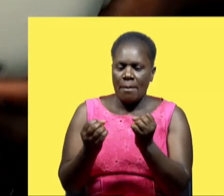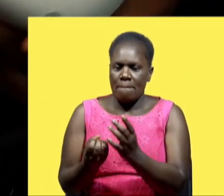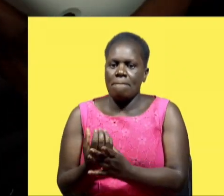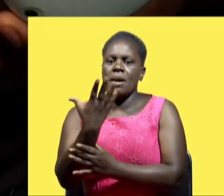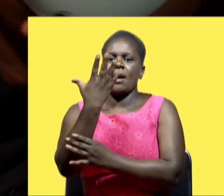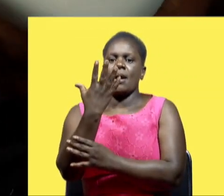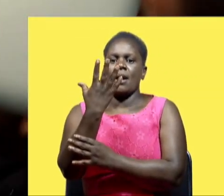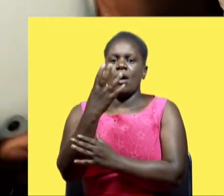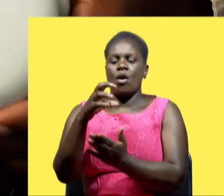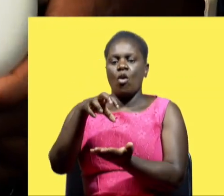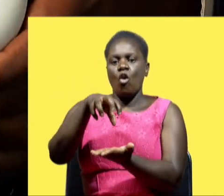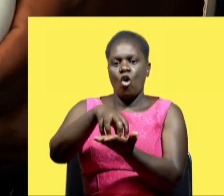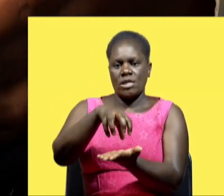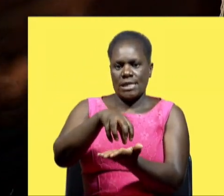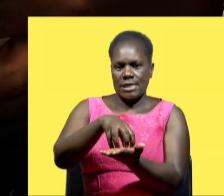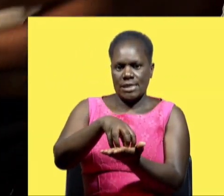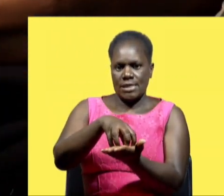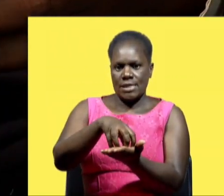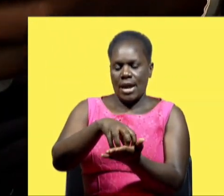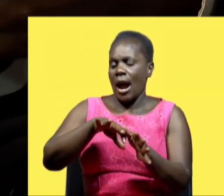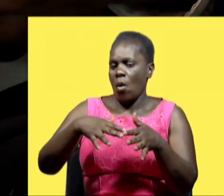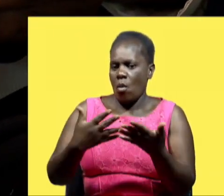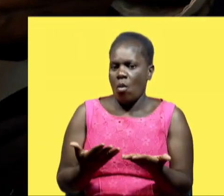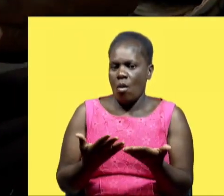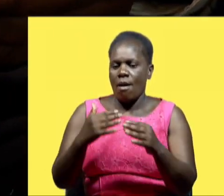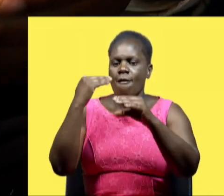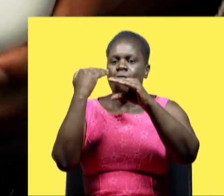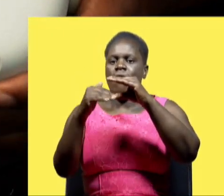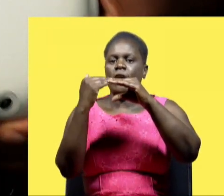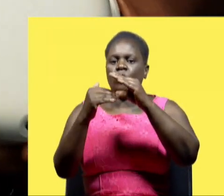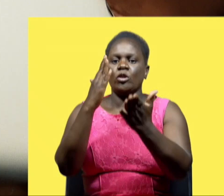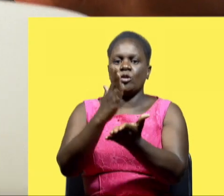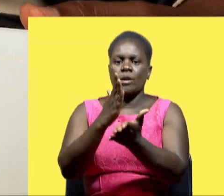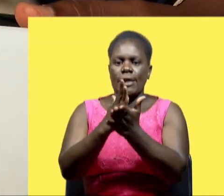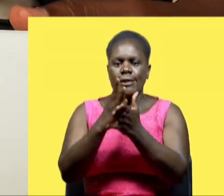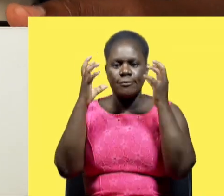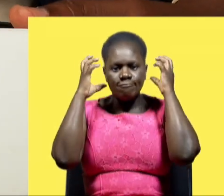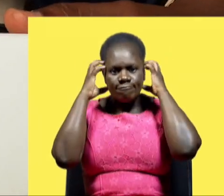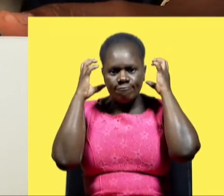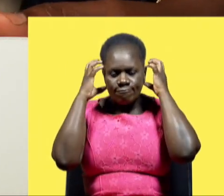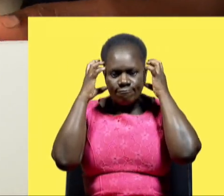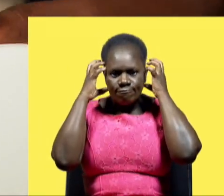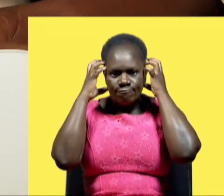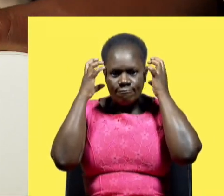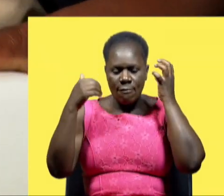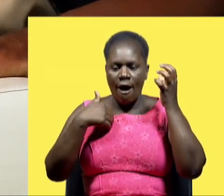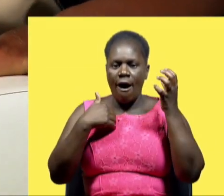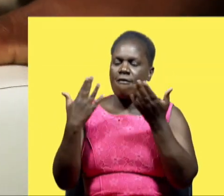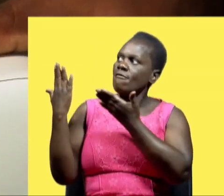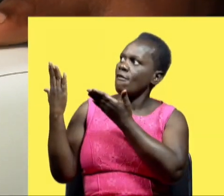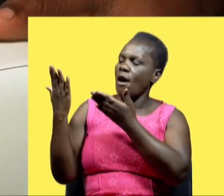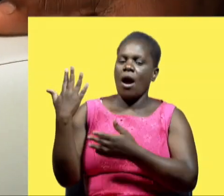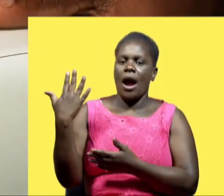developed some content uh which we've put in a in a virtual reality headset uh the one that i'm holding